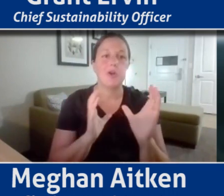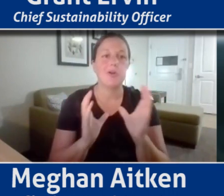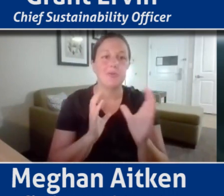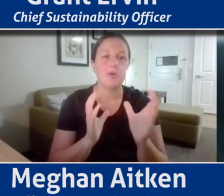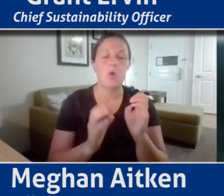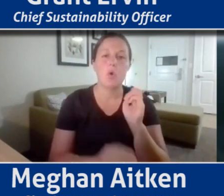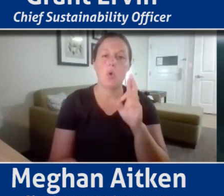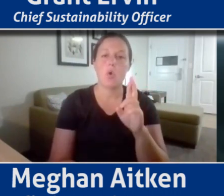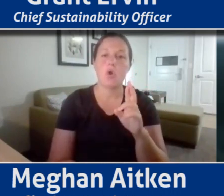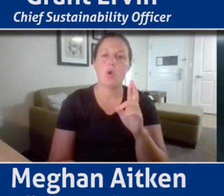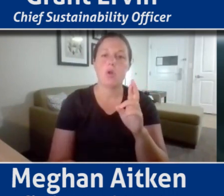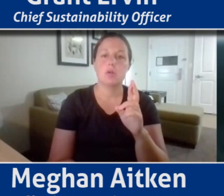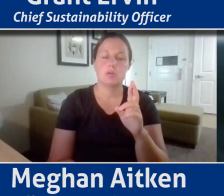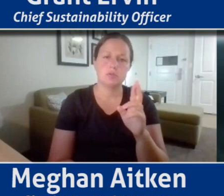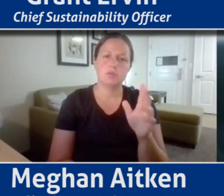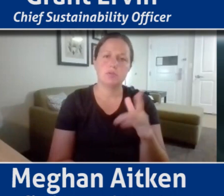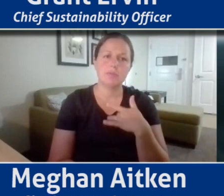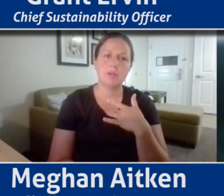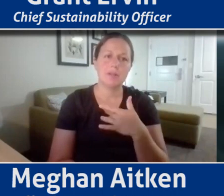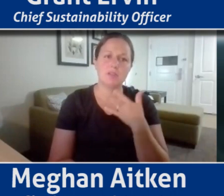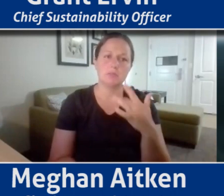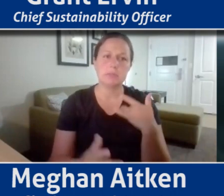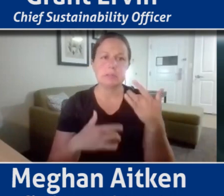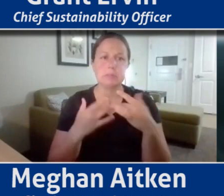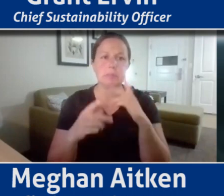and, and yeah, enthusiasm around this?